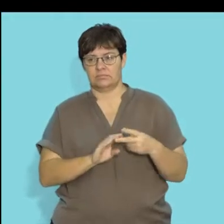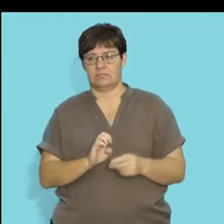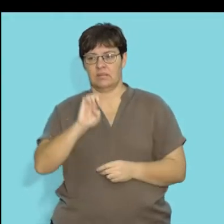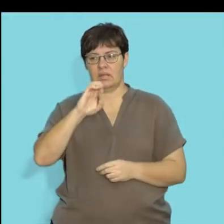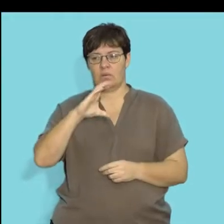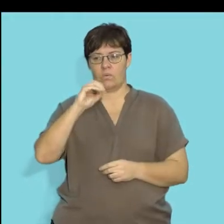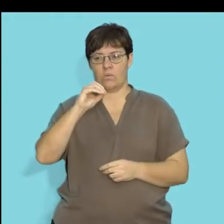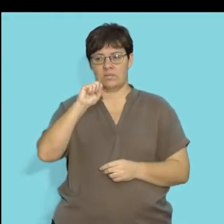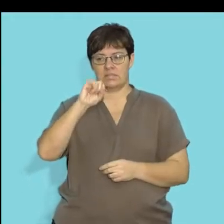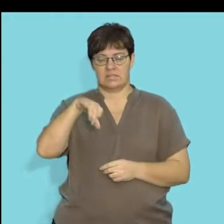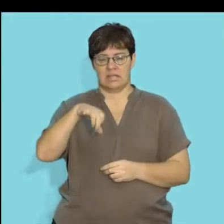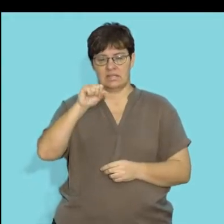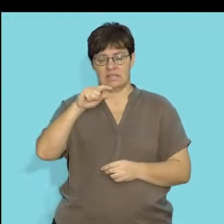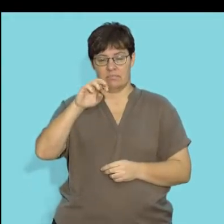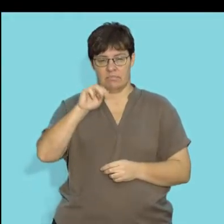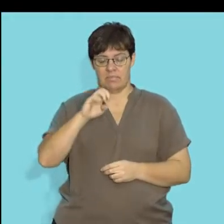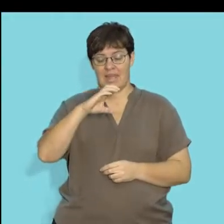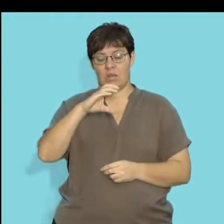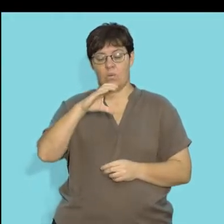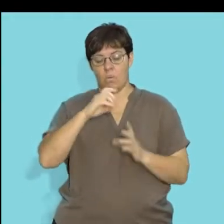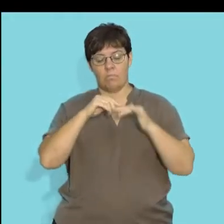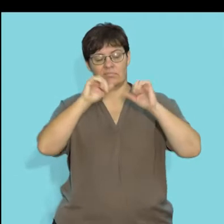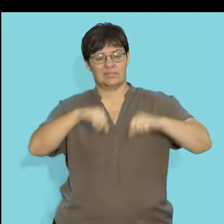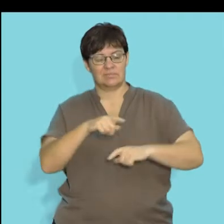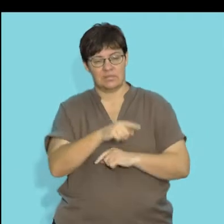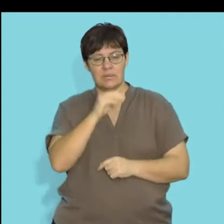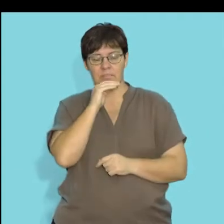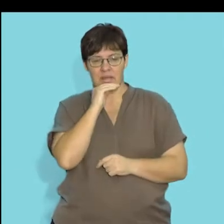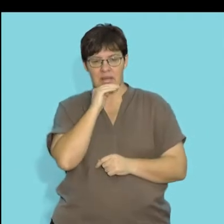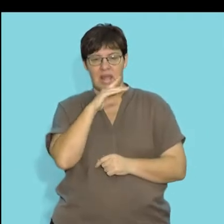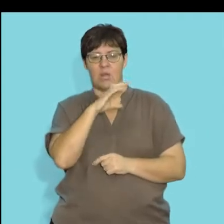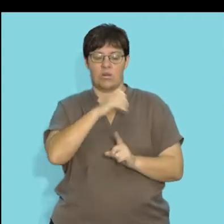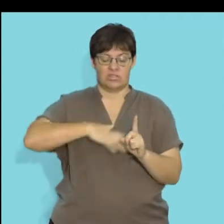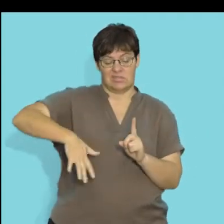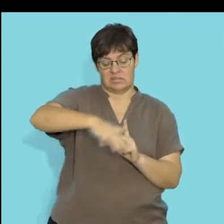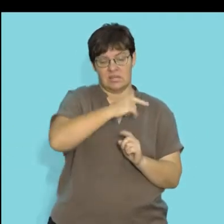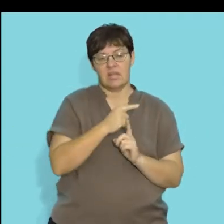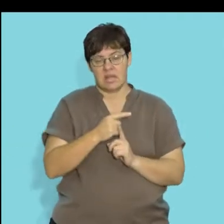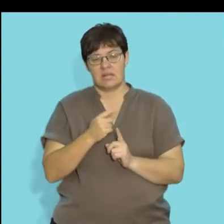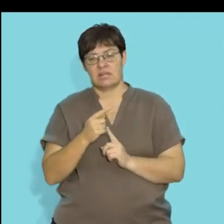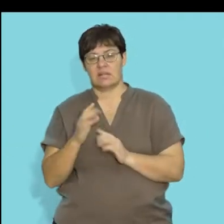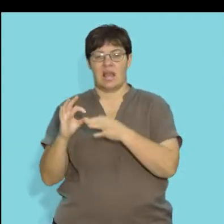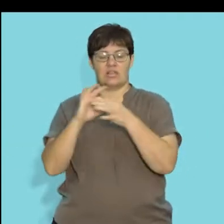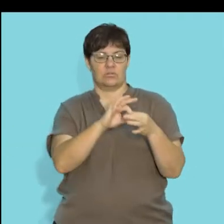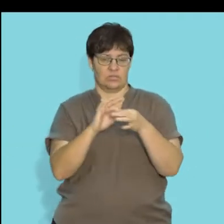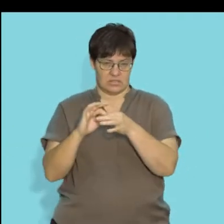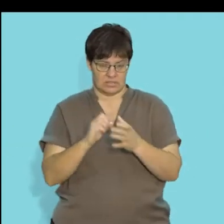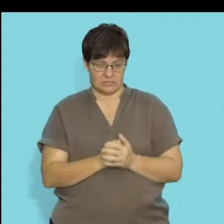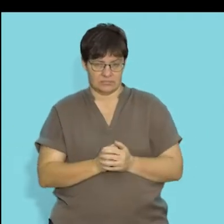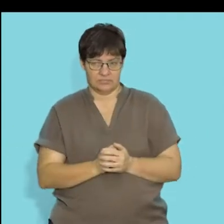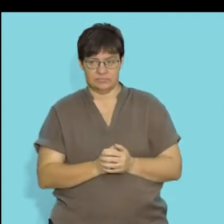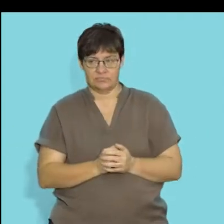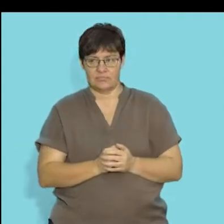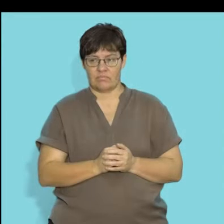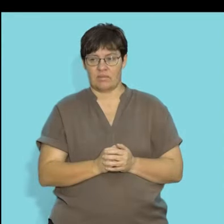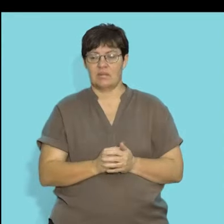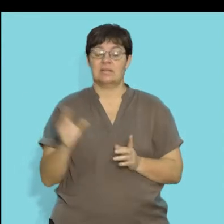is ecosystems, and eco refers to ecology, and systems would be obviously an association. So, this